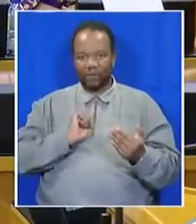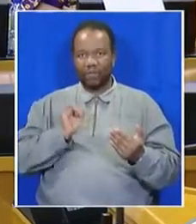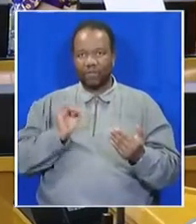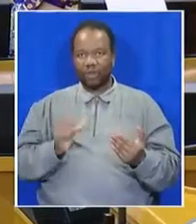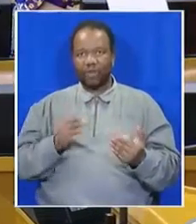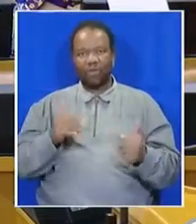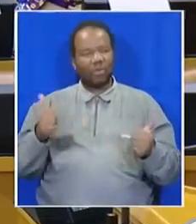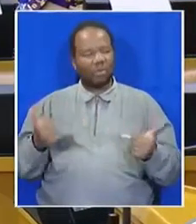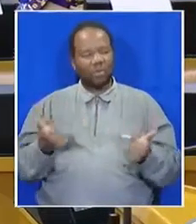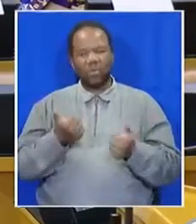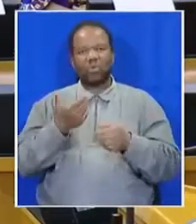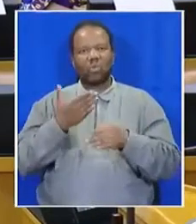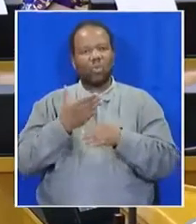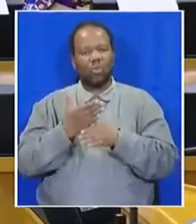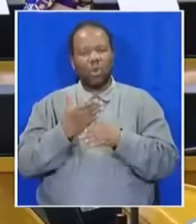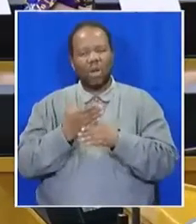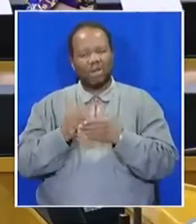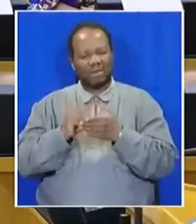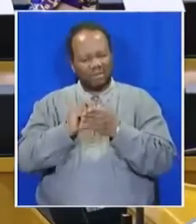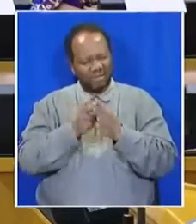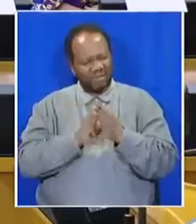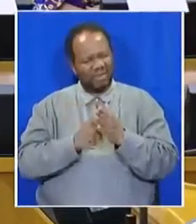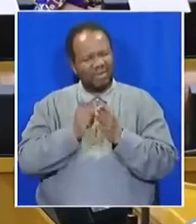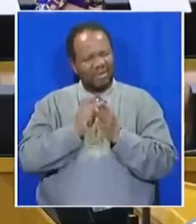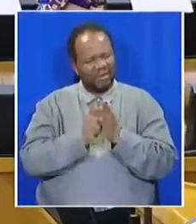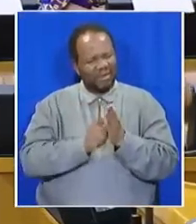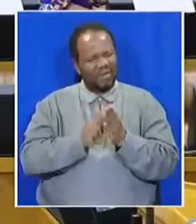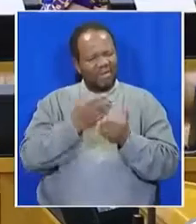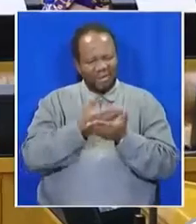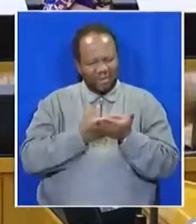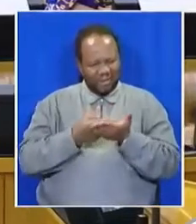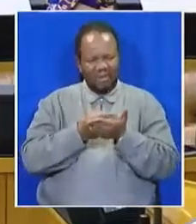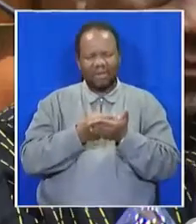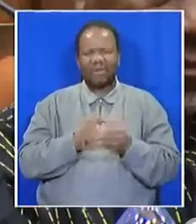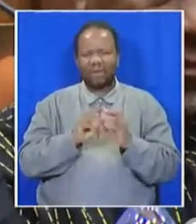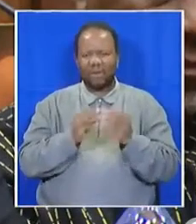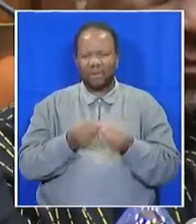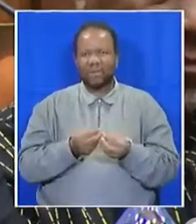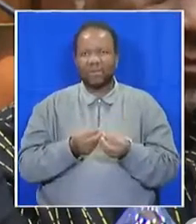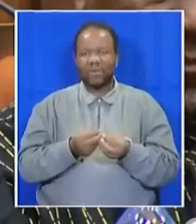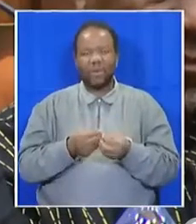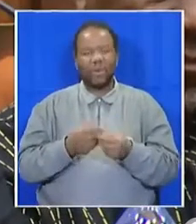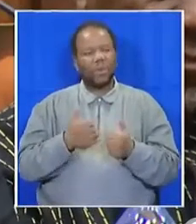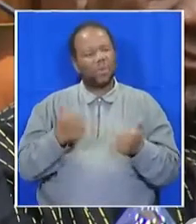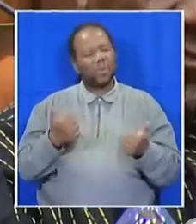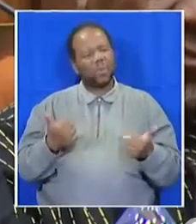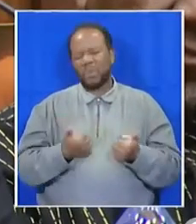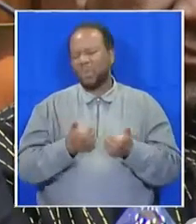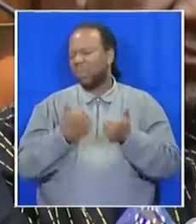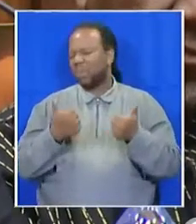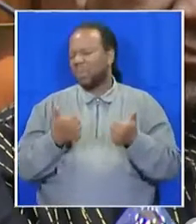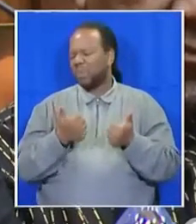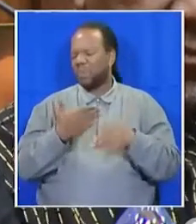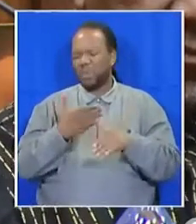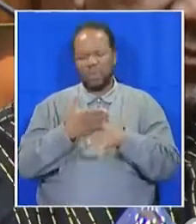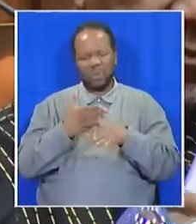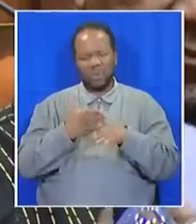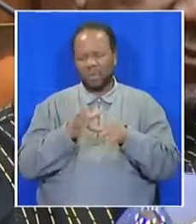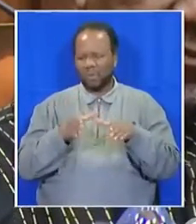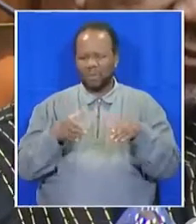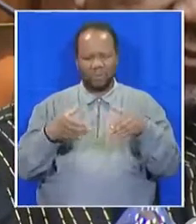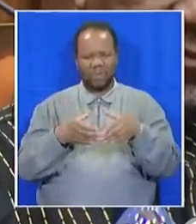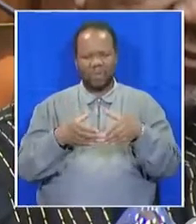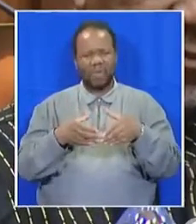after draft, a remarkable group of people. And I am so